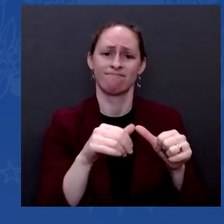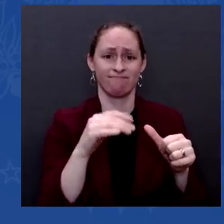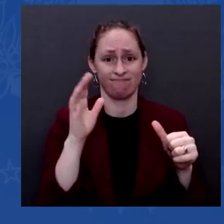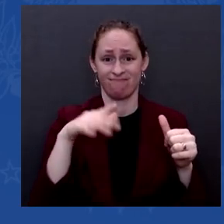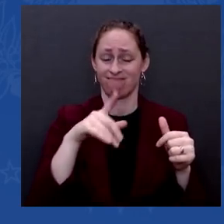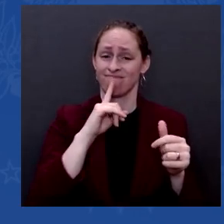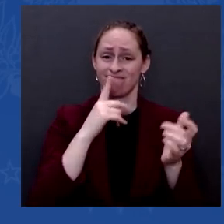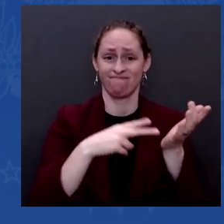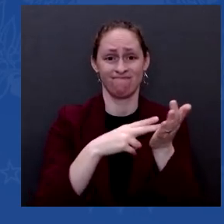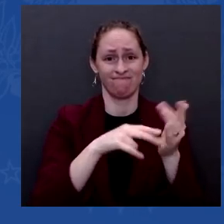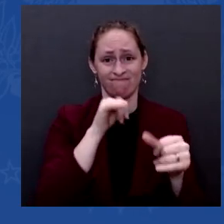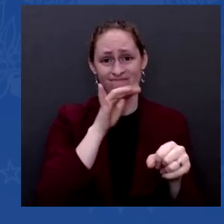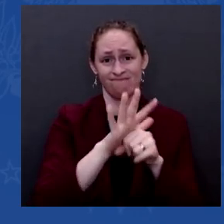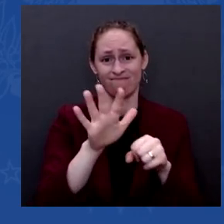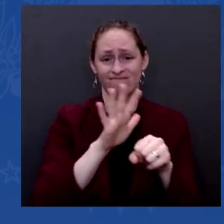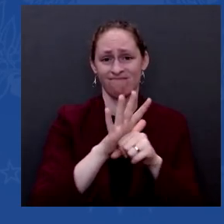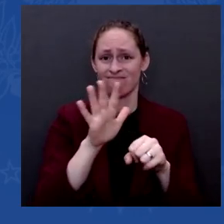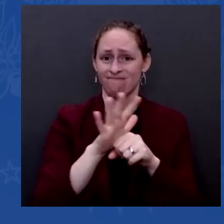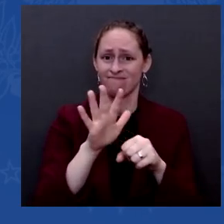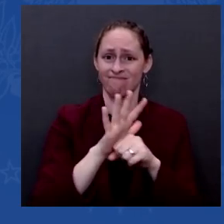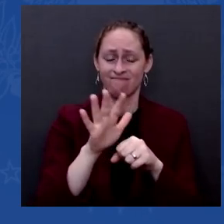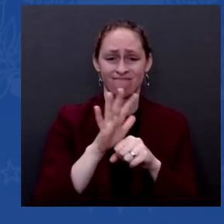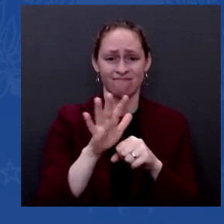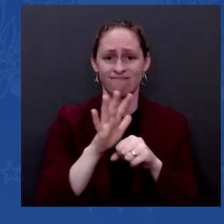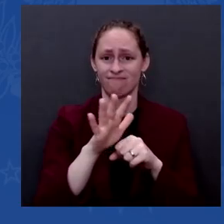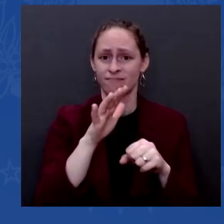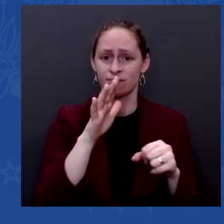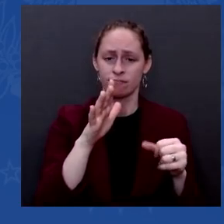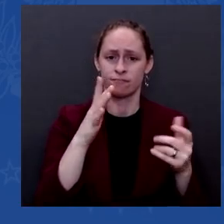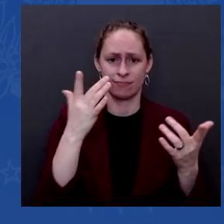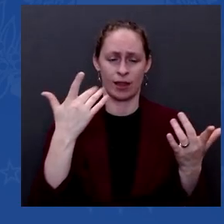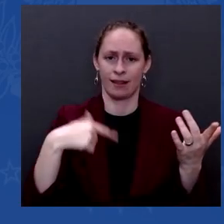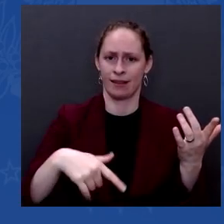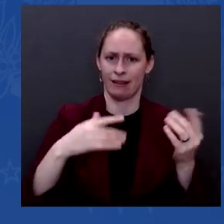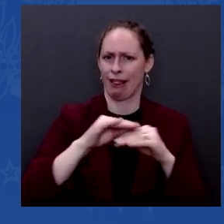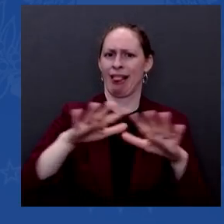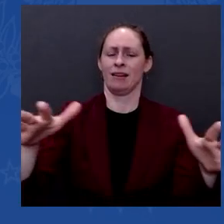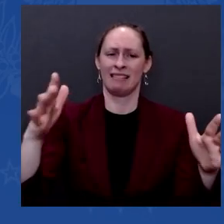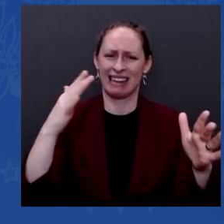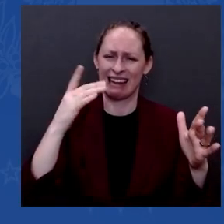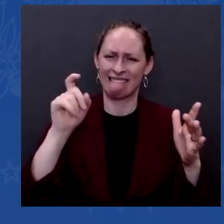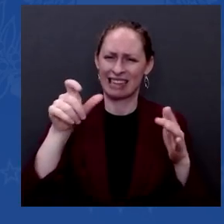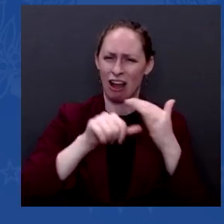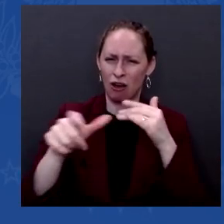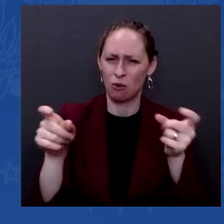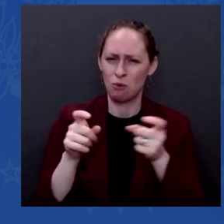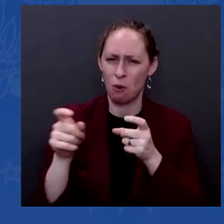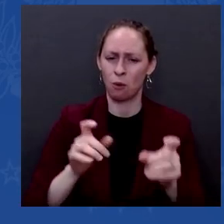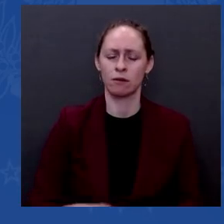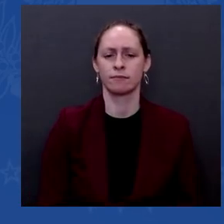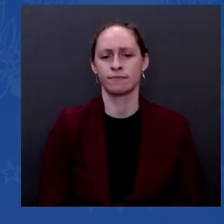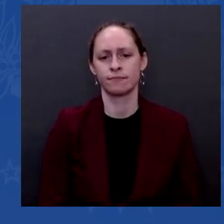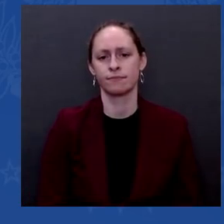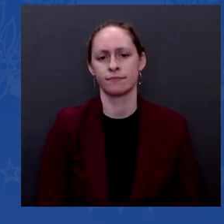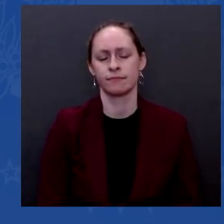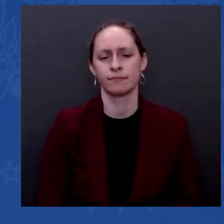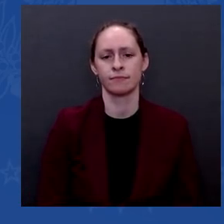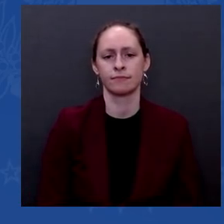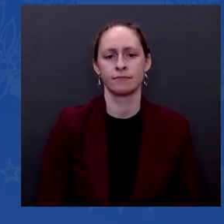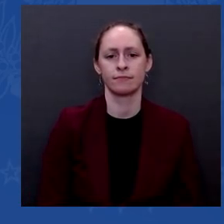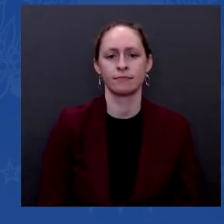or be able to control the virus, but that we can't pull the wall high enough to keep a new variant out. So it requires